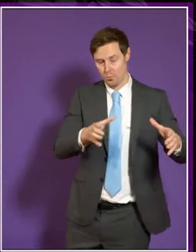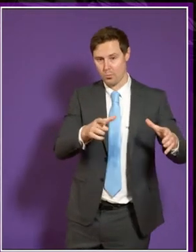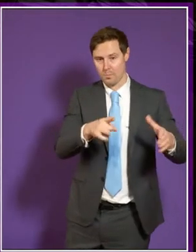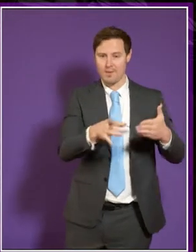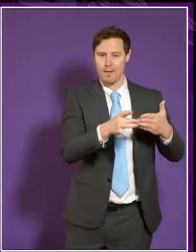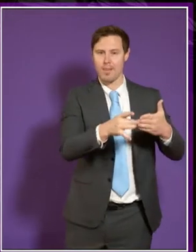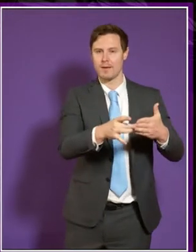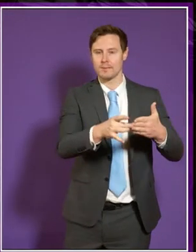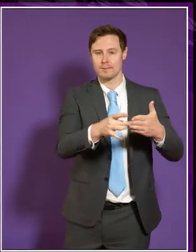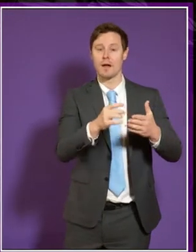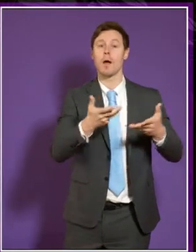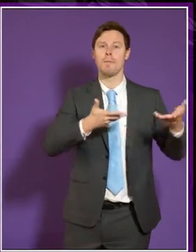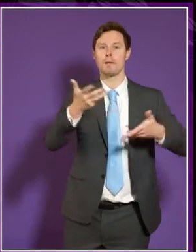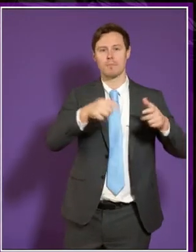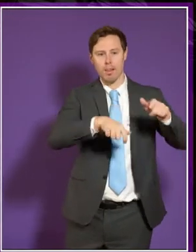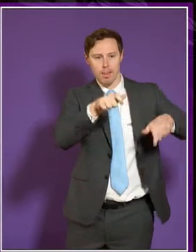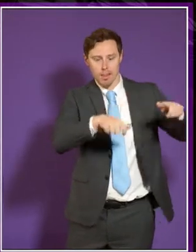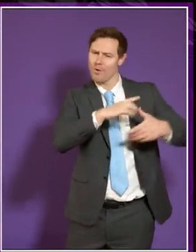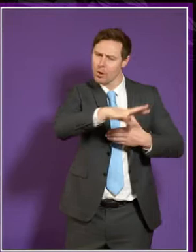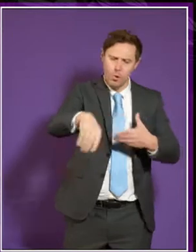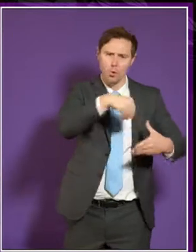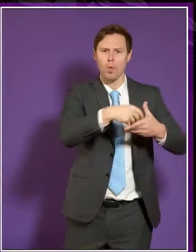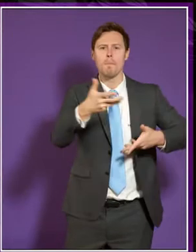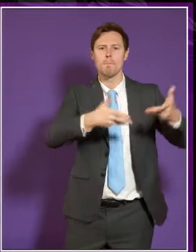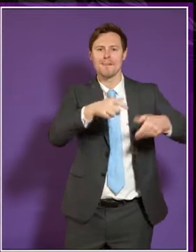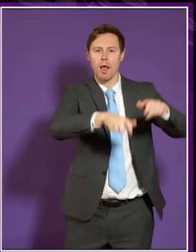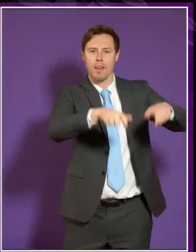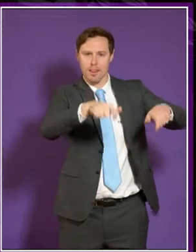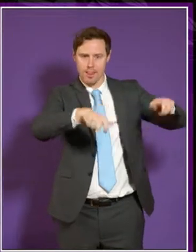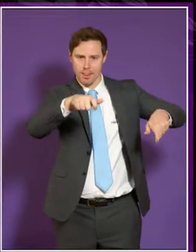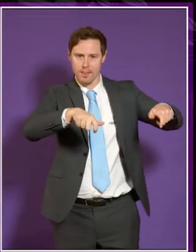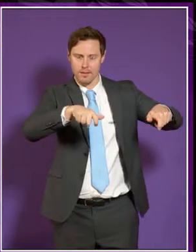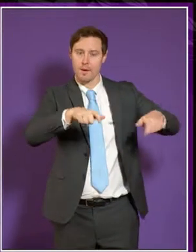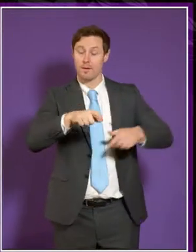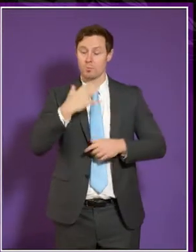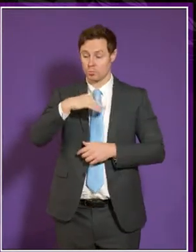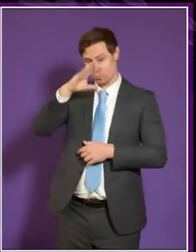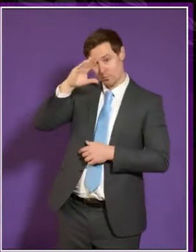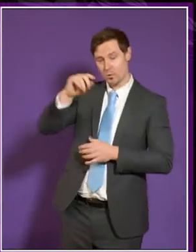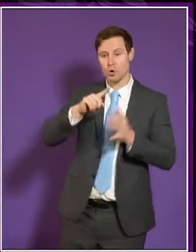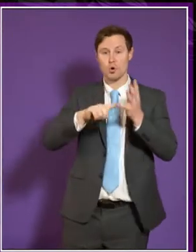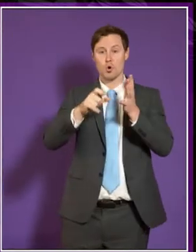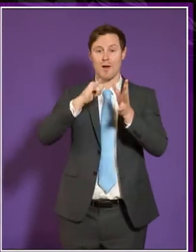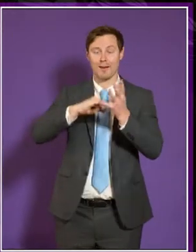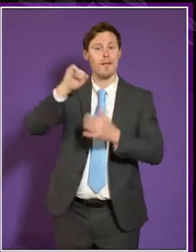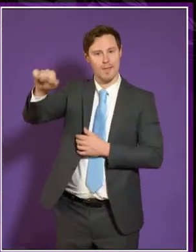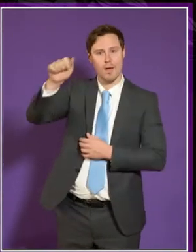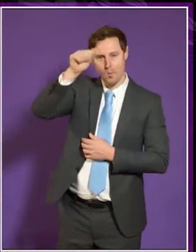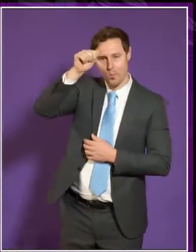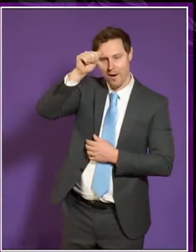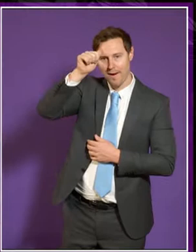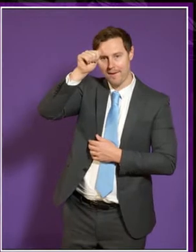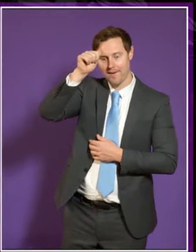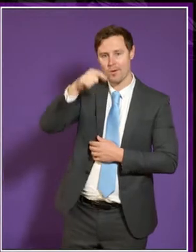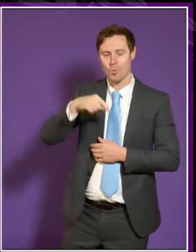led by BSL users and will include BSL users. But my point of informing you about that is UCAS are aware of that. We have regular